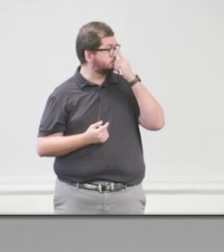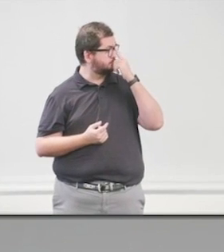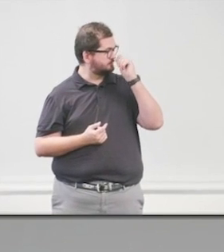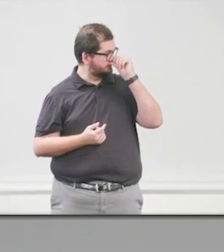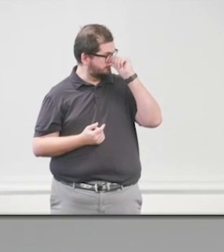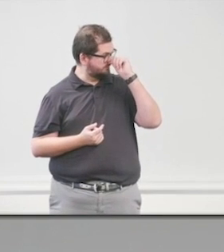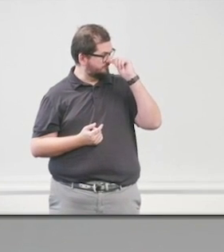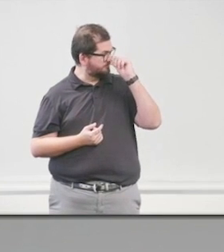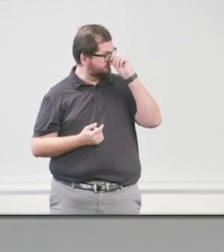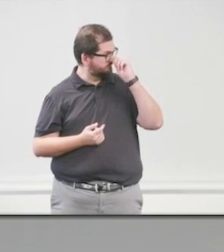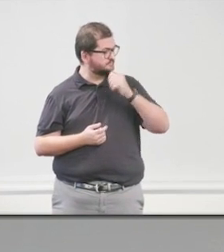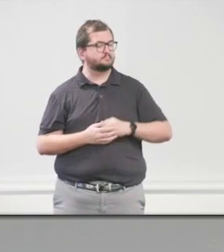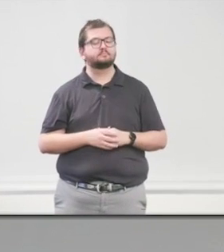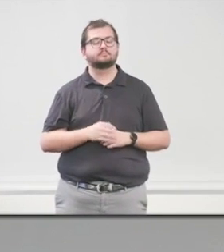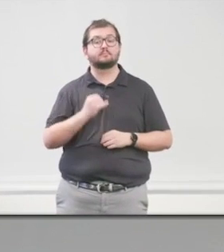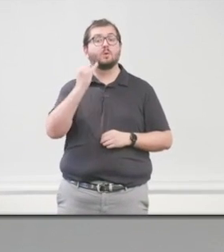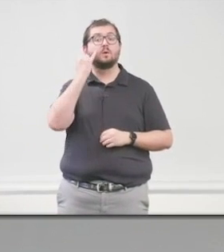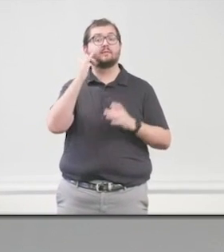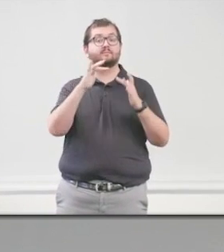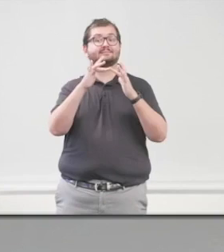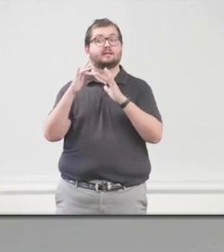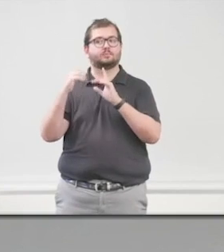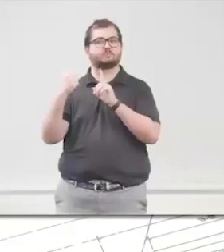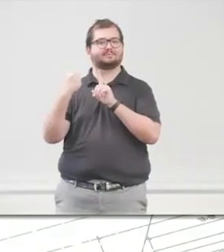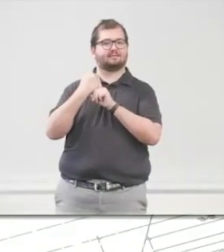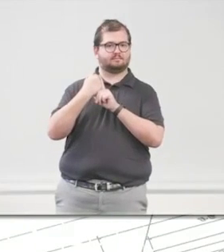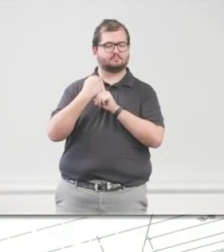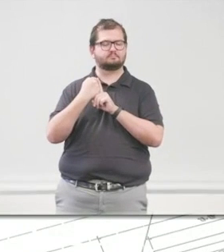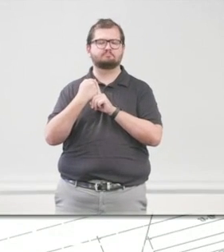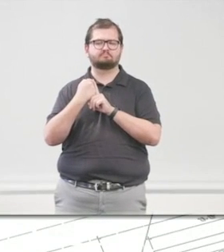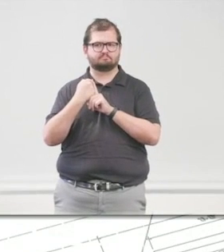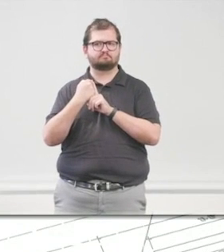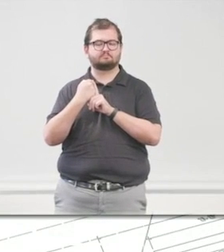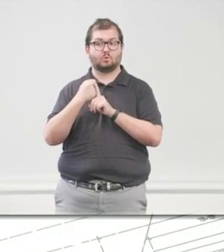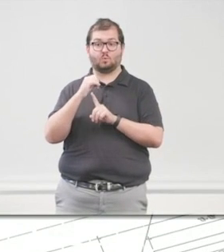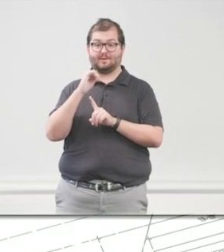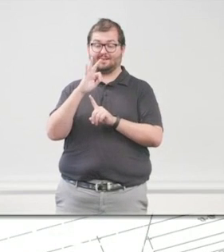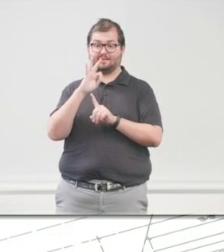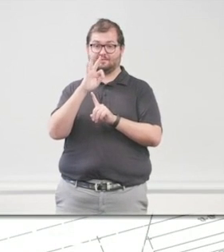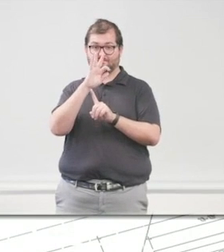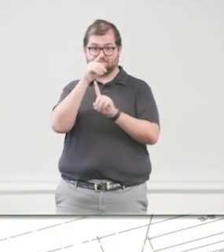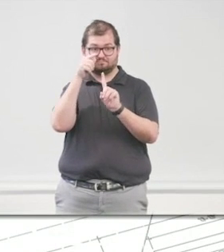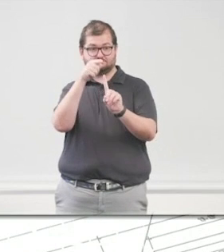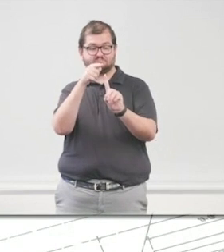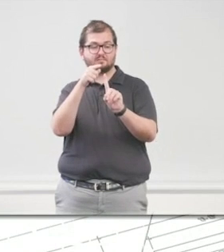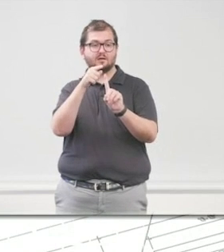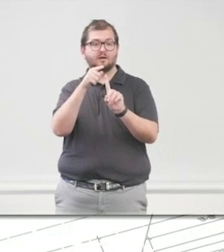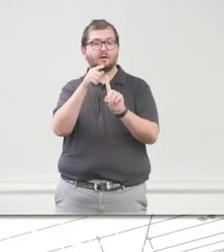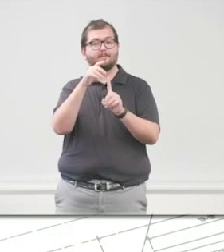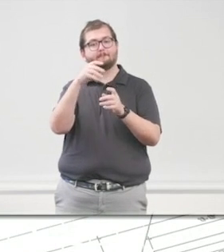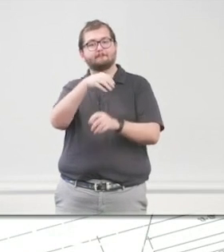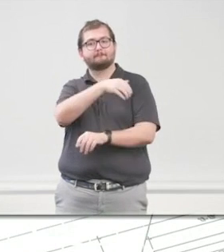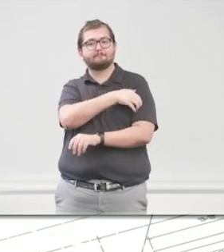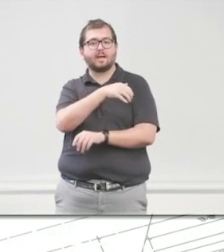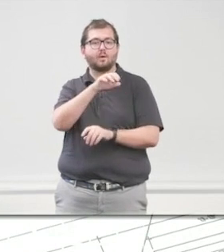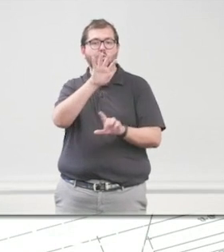In the event of a cyber attack, particularly one that impacts critical infrastructure, like the power grid, healthcare